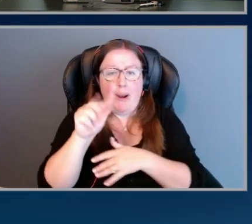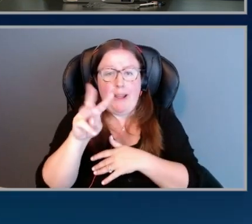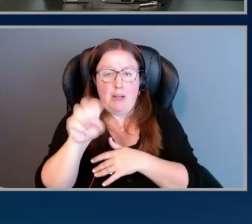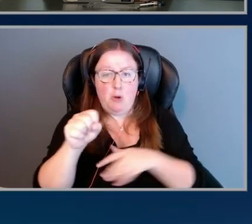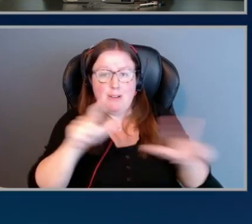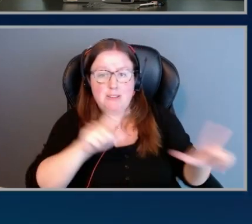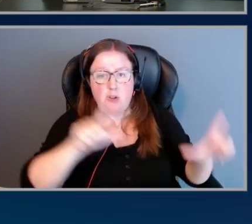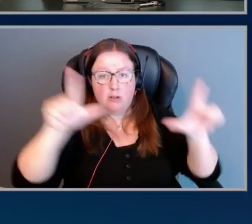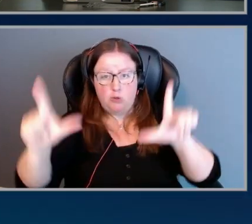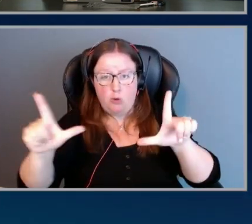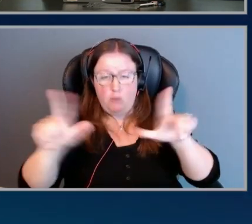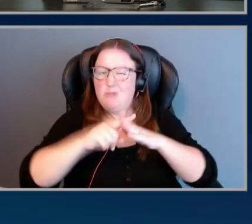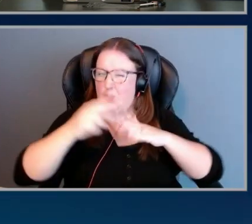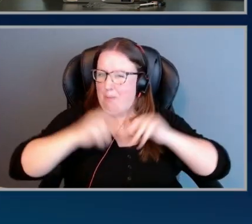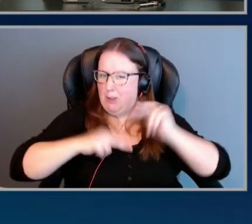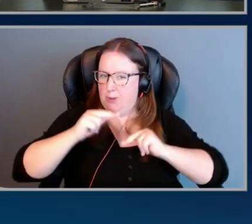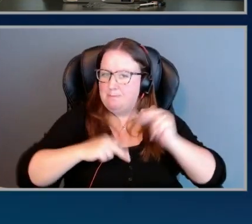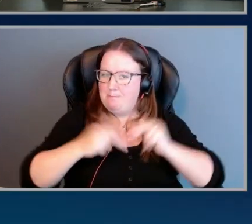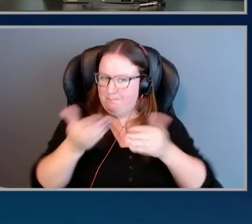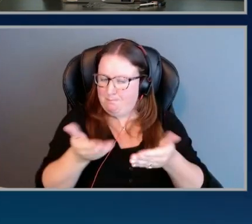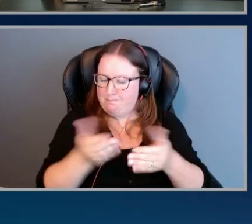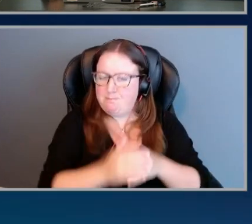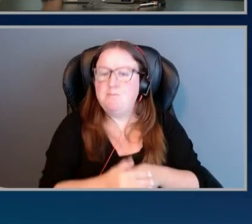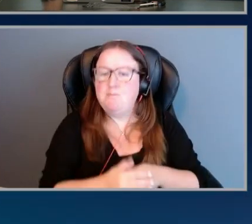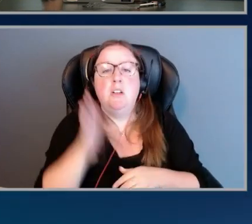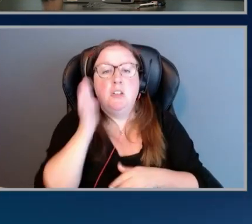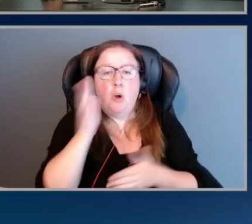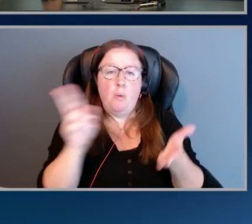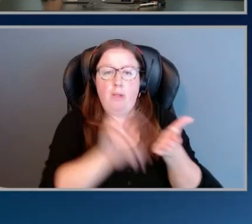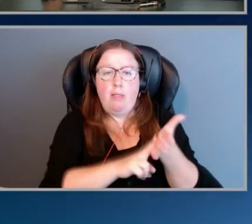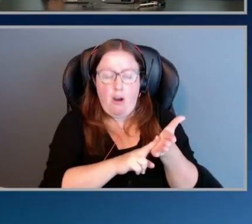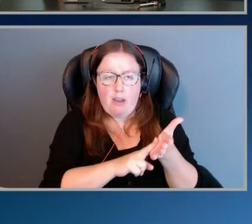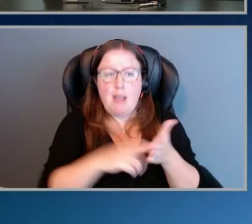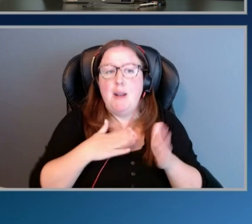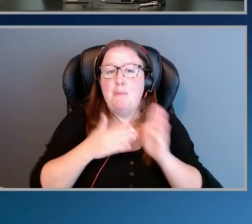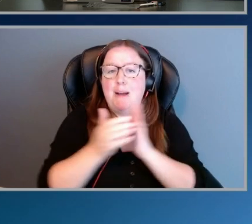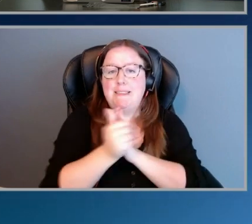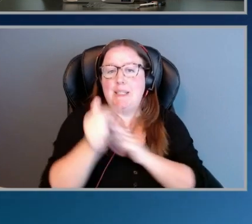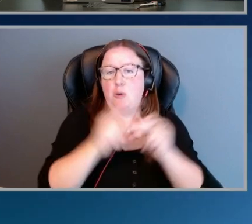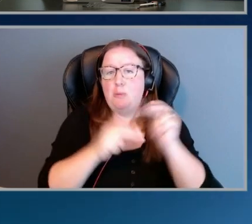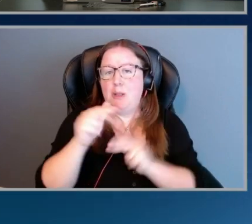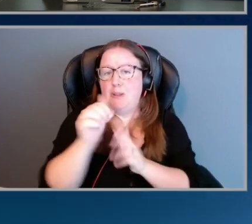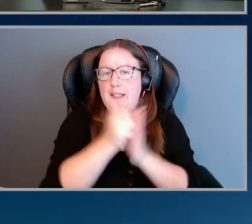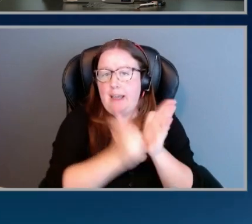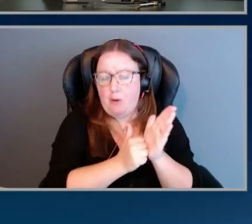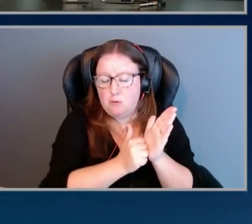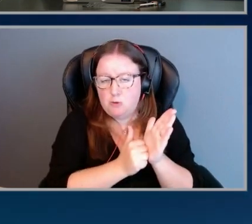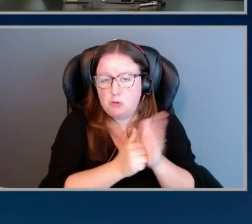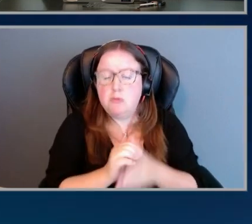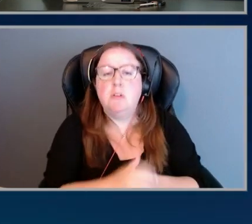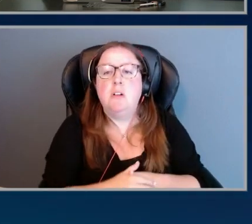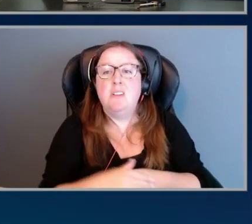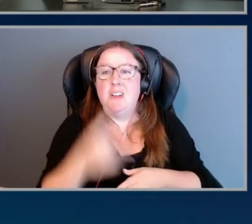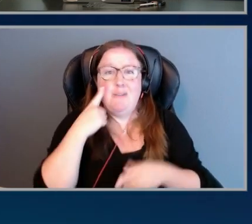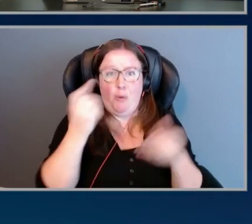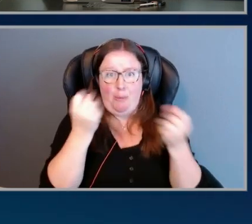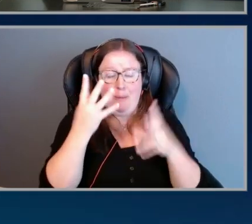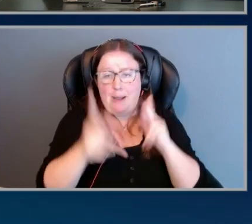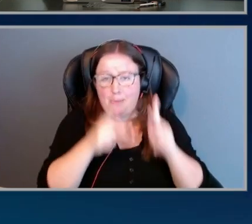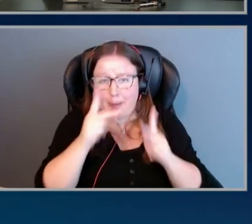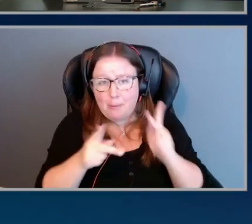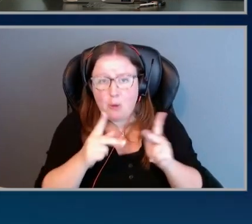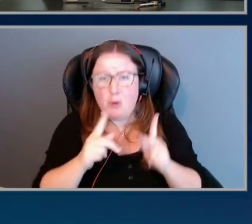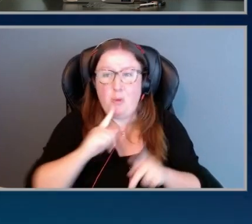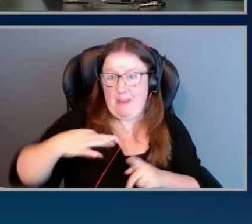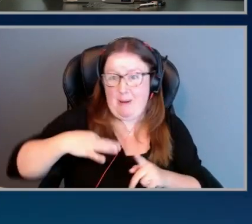and start building. Okay? So, I'm going to get logged in again via my skill builder account. So, I think, for a lot of folks, a benefit of this